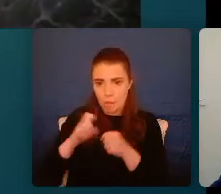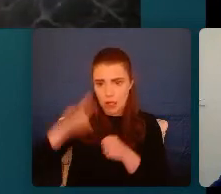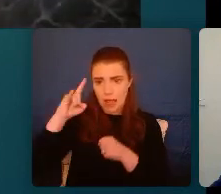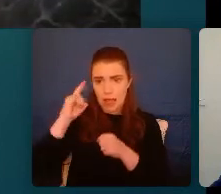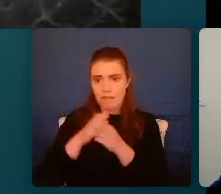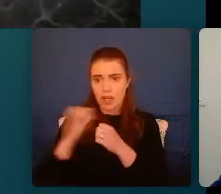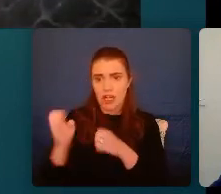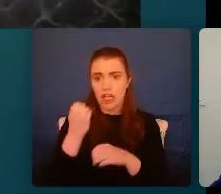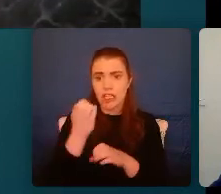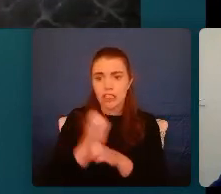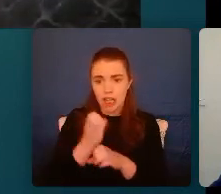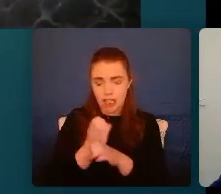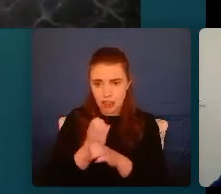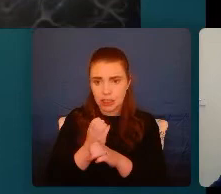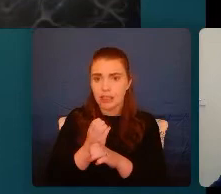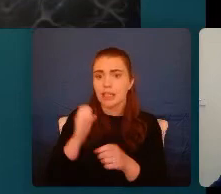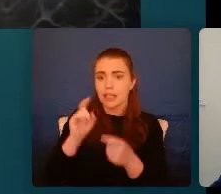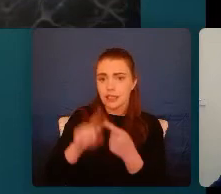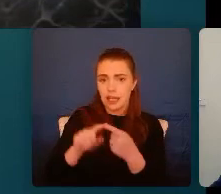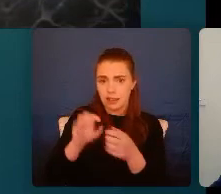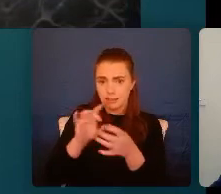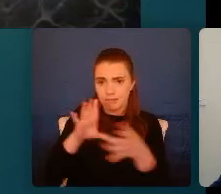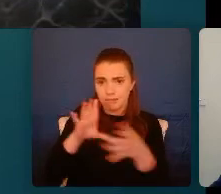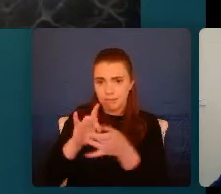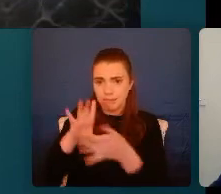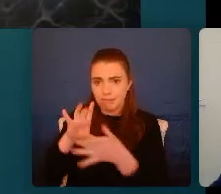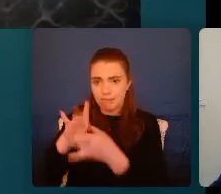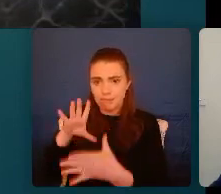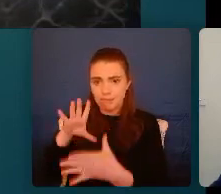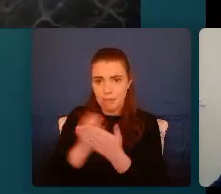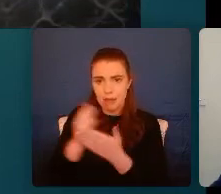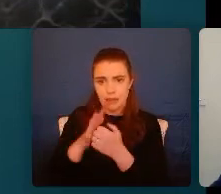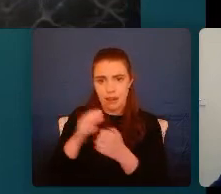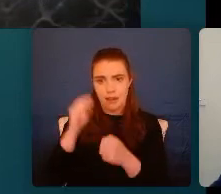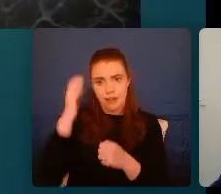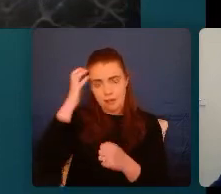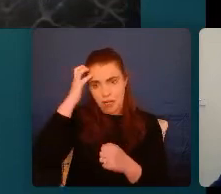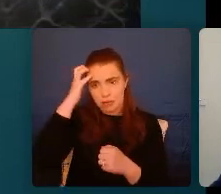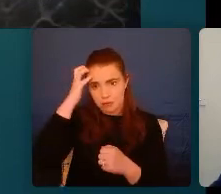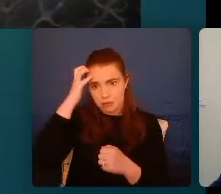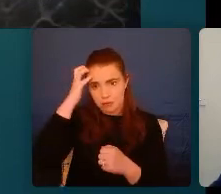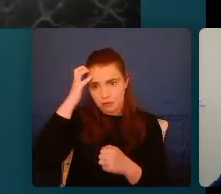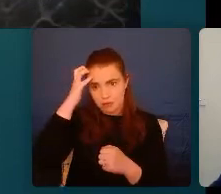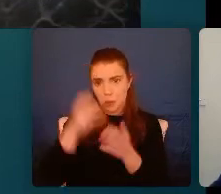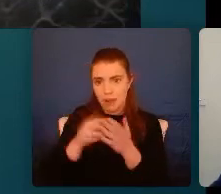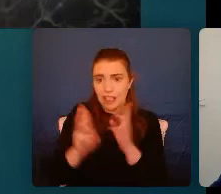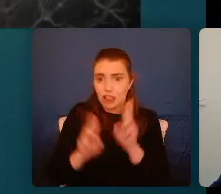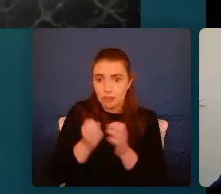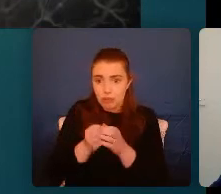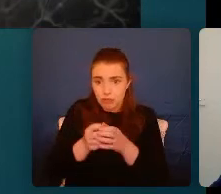can actually reduce neural connections in these important areas of the brain at just the time when they should be growing new ones.